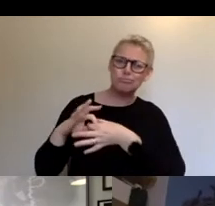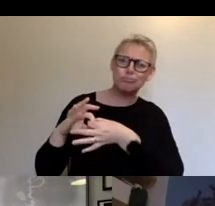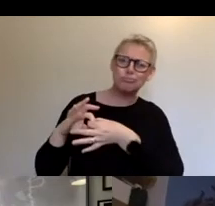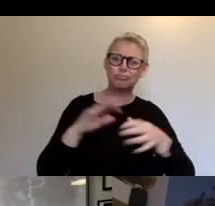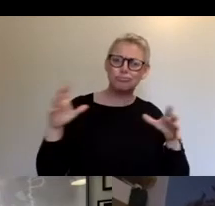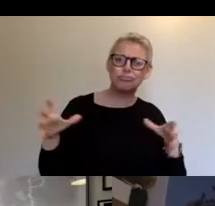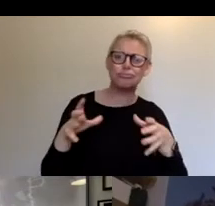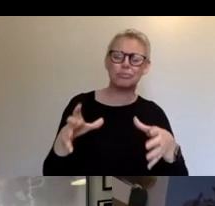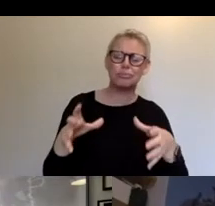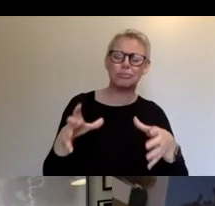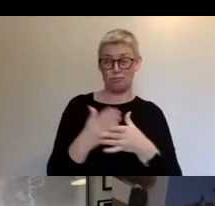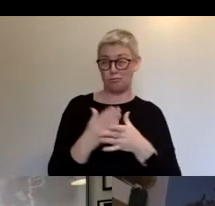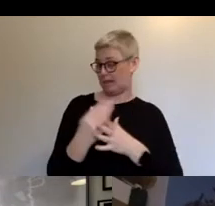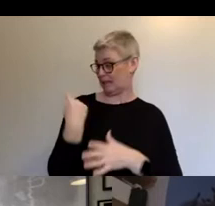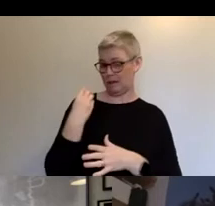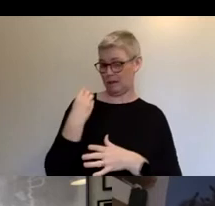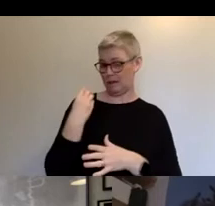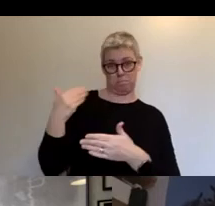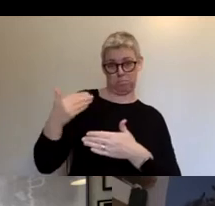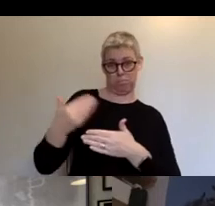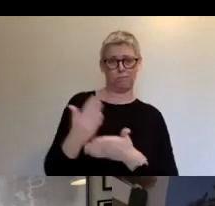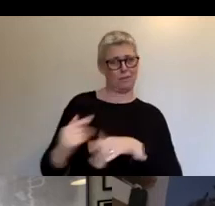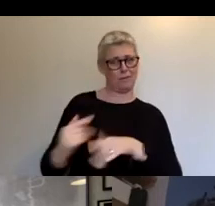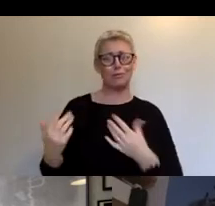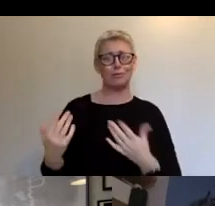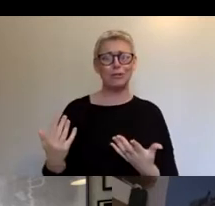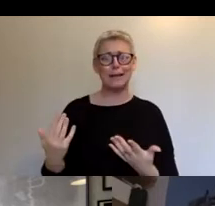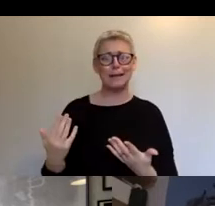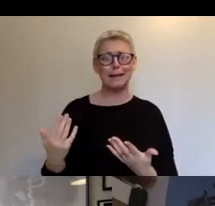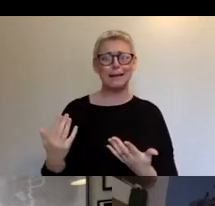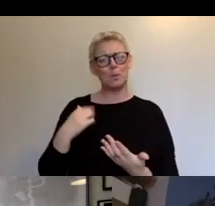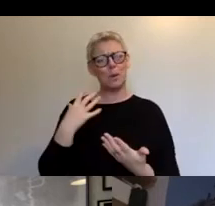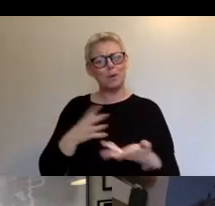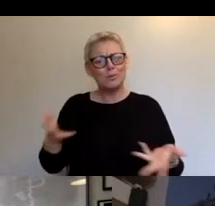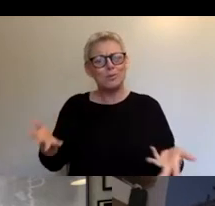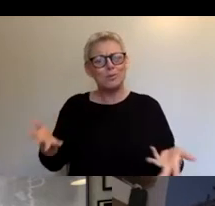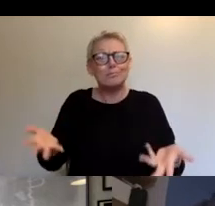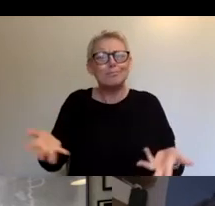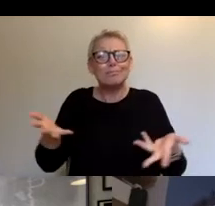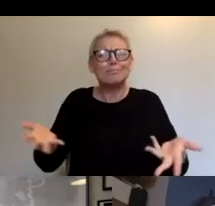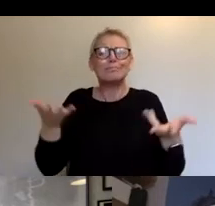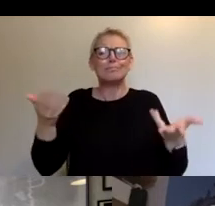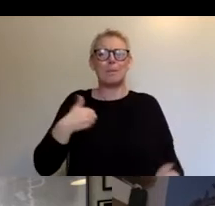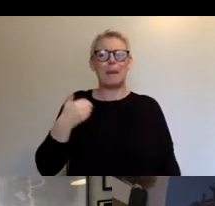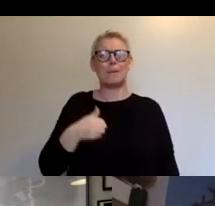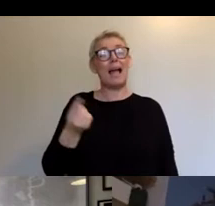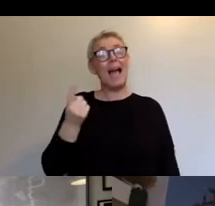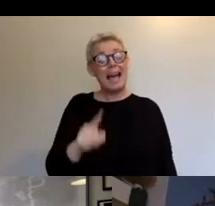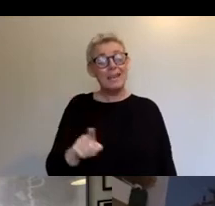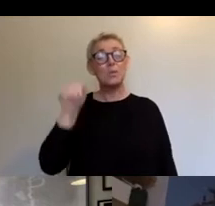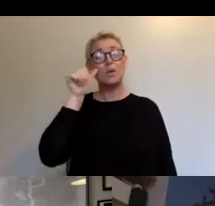really challenging few months. And the other thing is that we also realized that artists had been, you know, their work had been decimated by